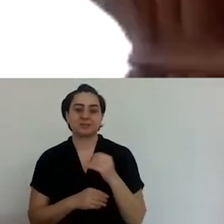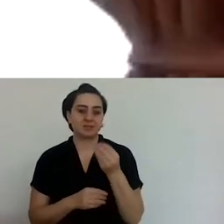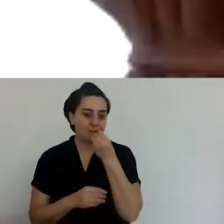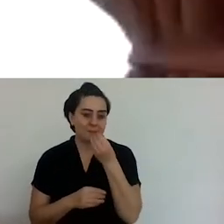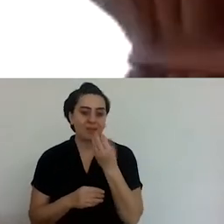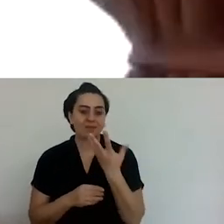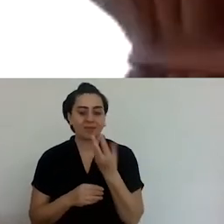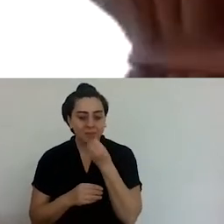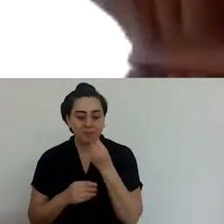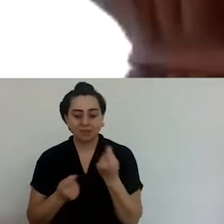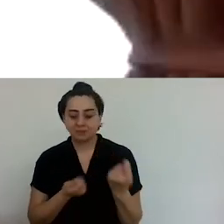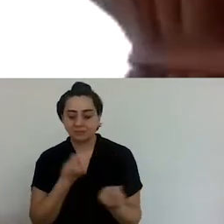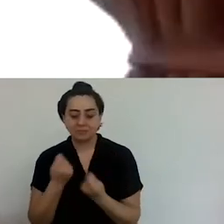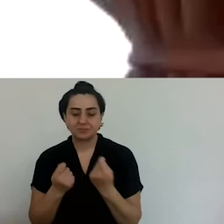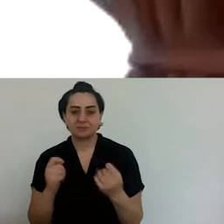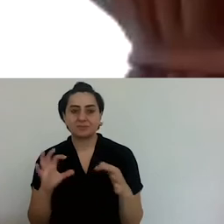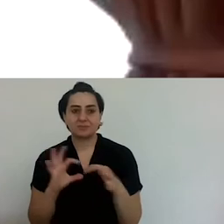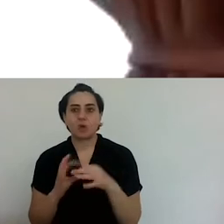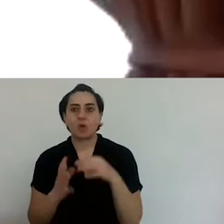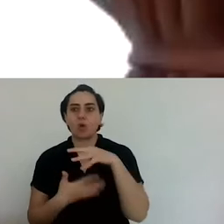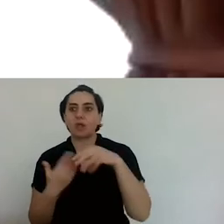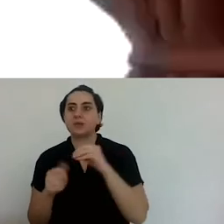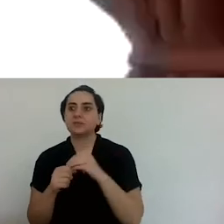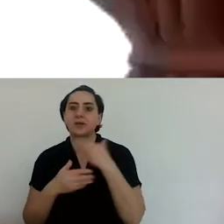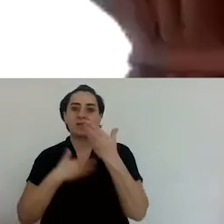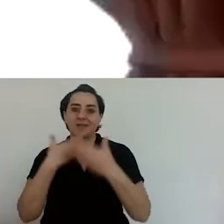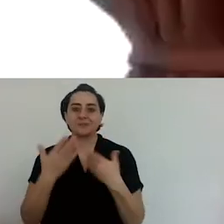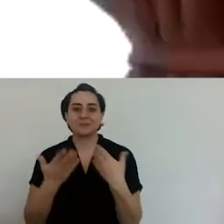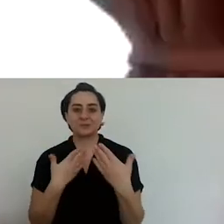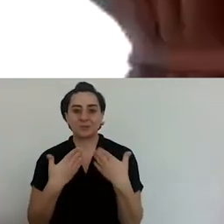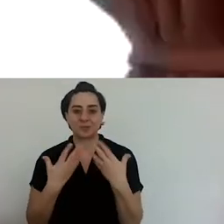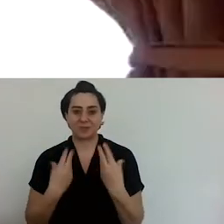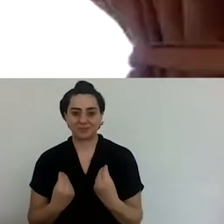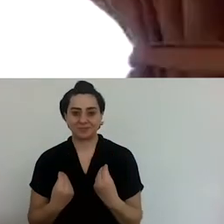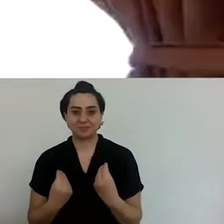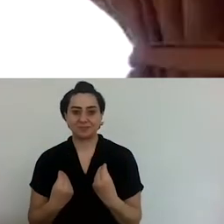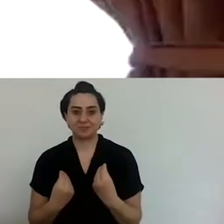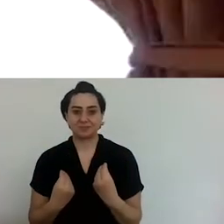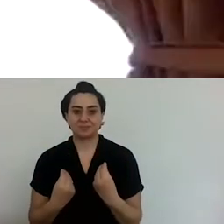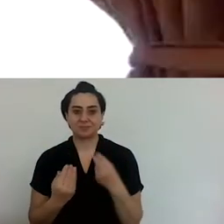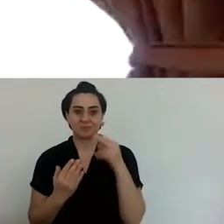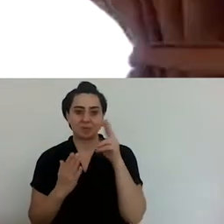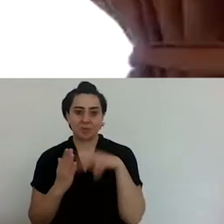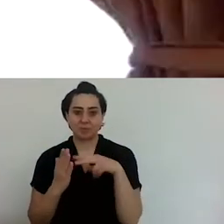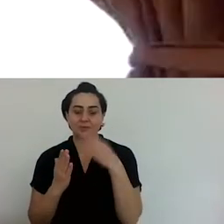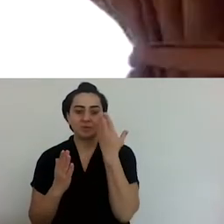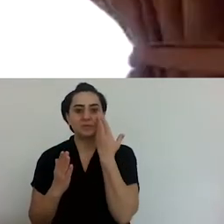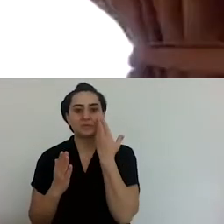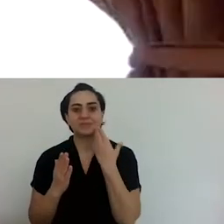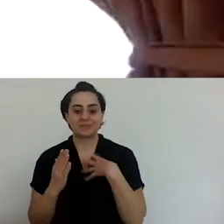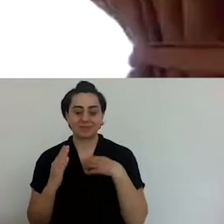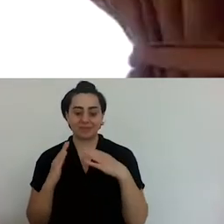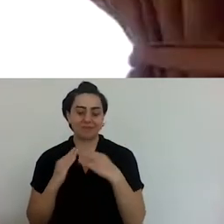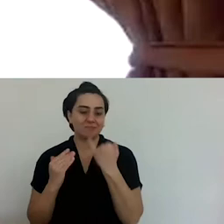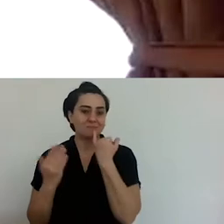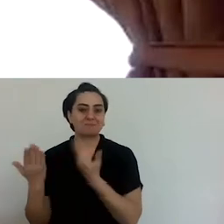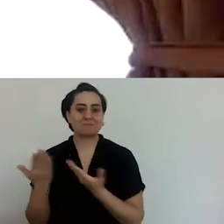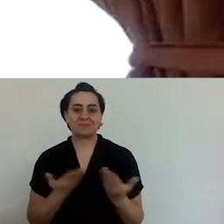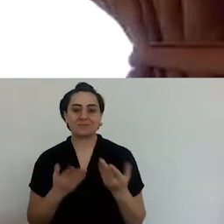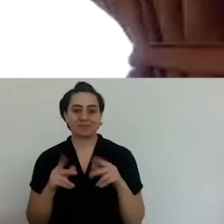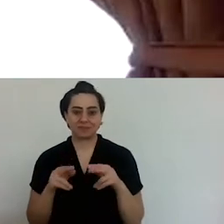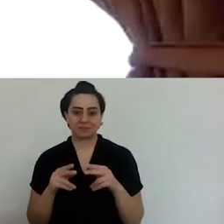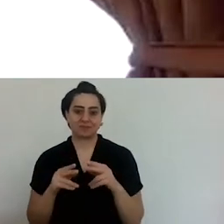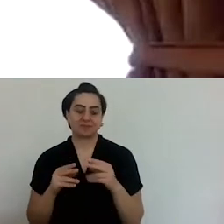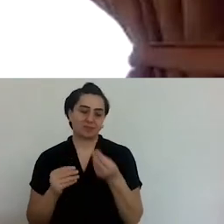In the book she tells the memories of her friends around the table, the stories of her relatives by matching the dishes and recipes as if she